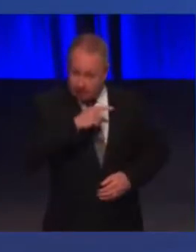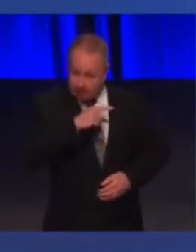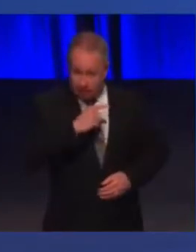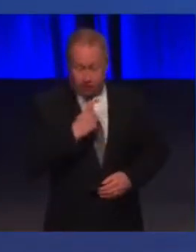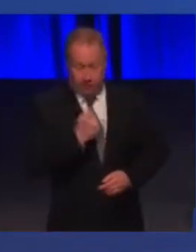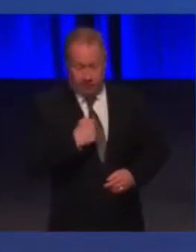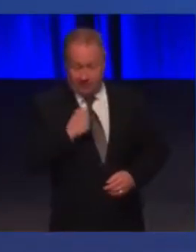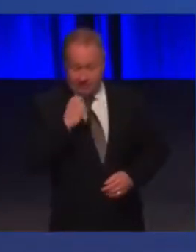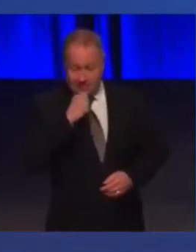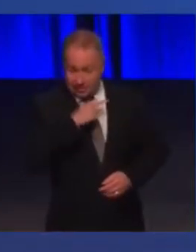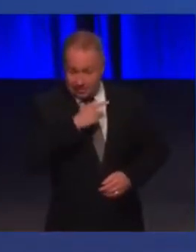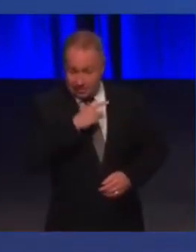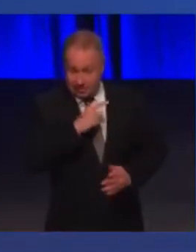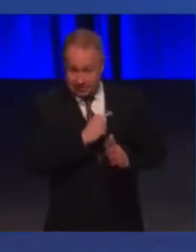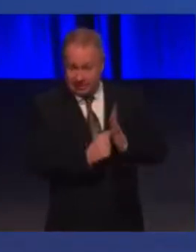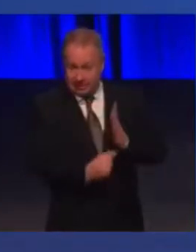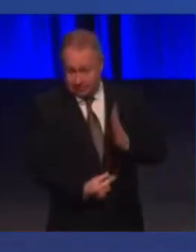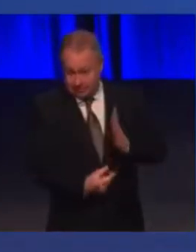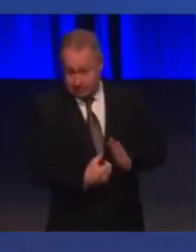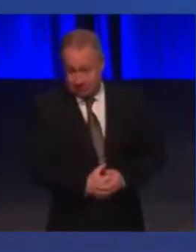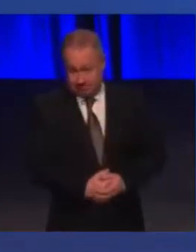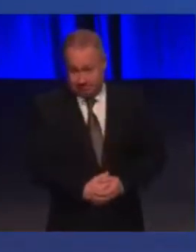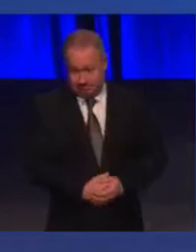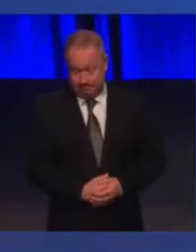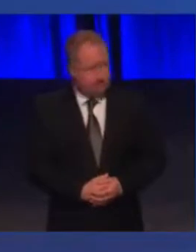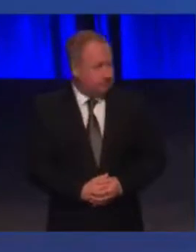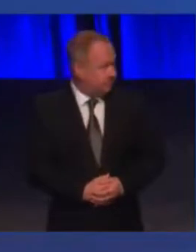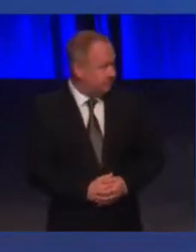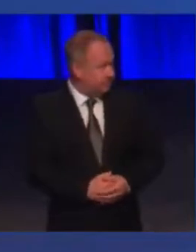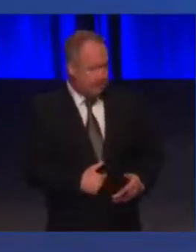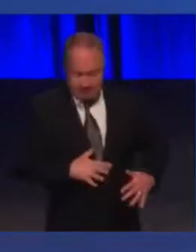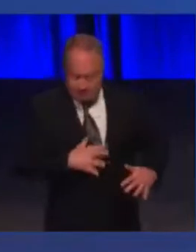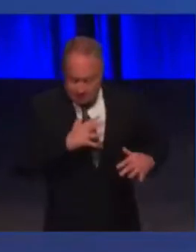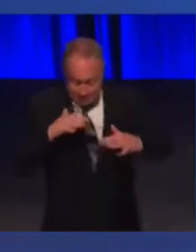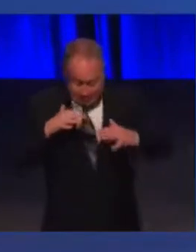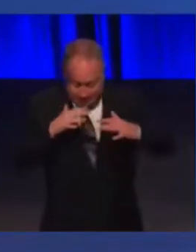my sons is disabled. I see I've started already.